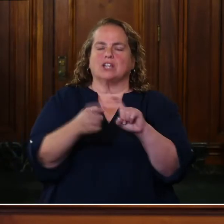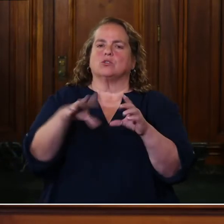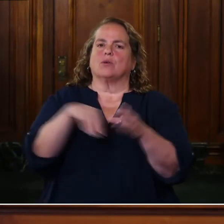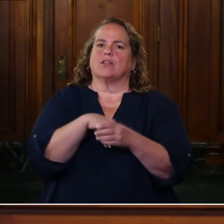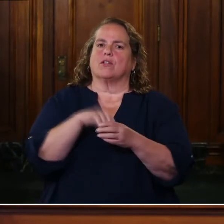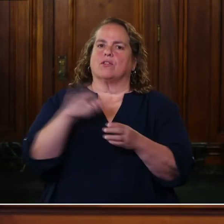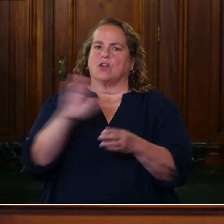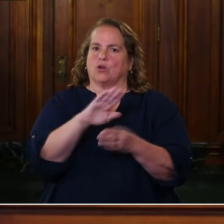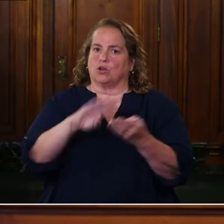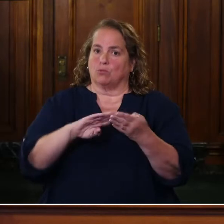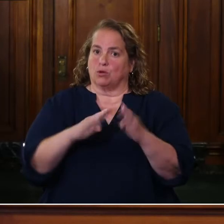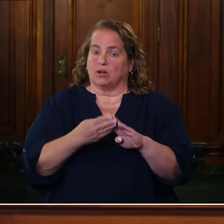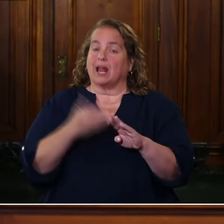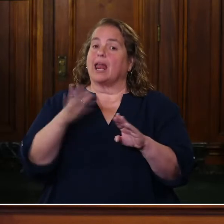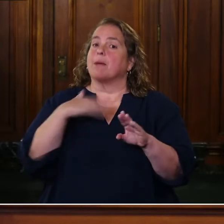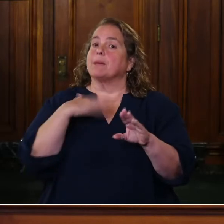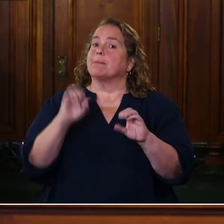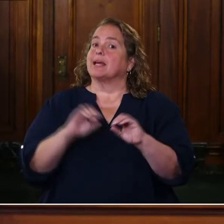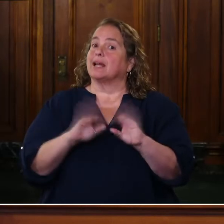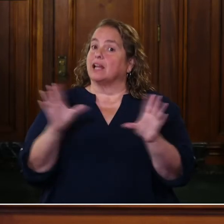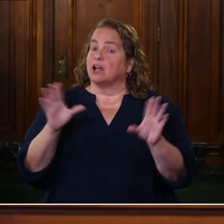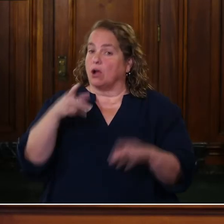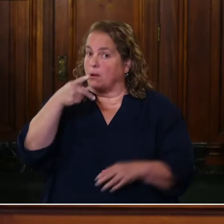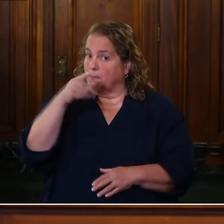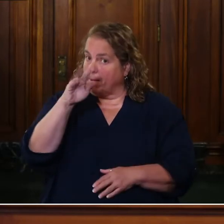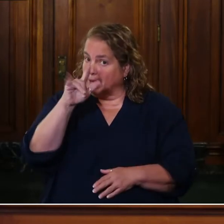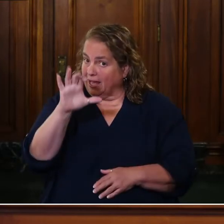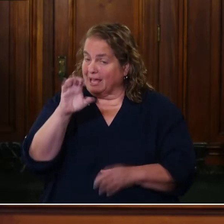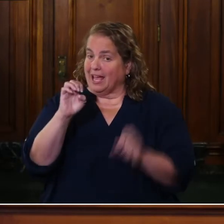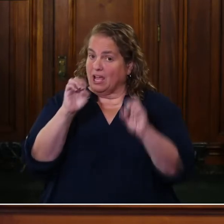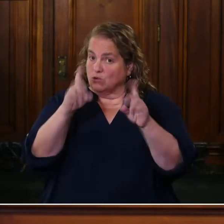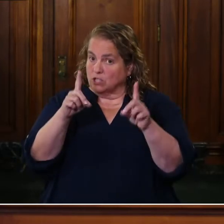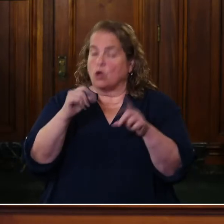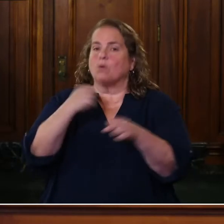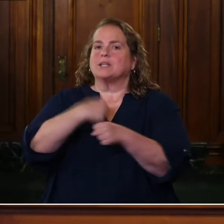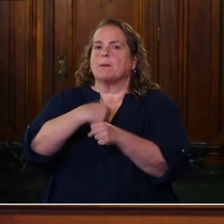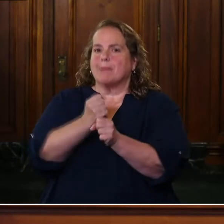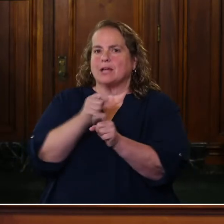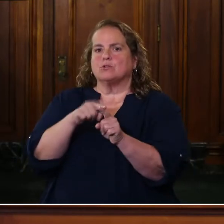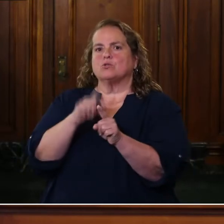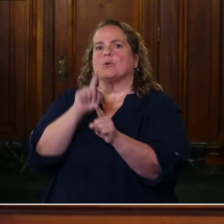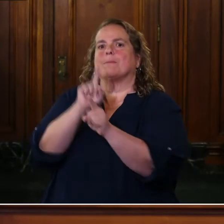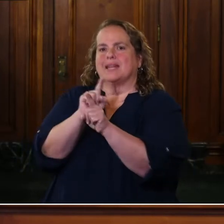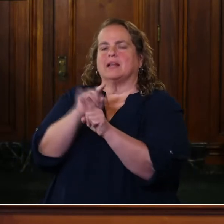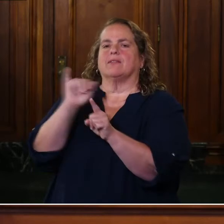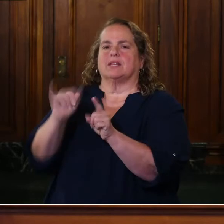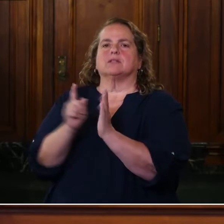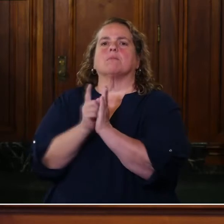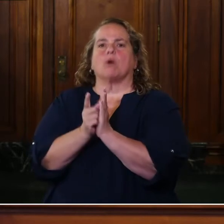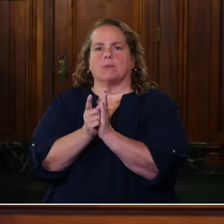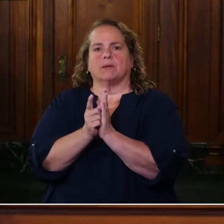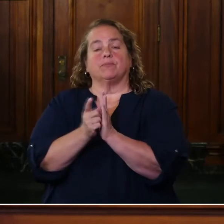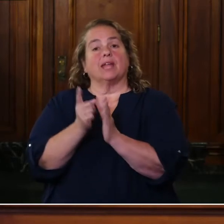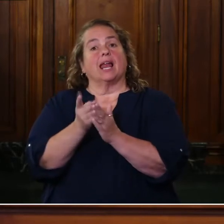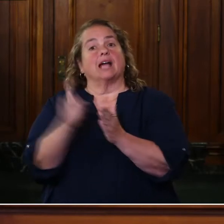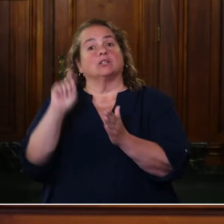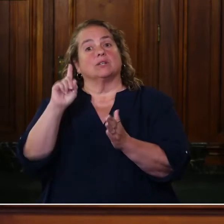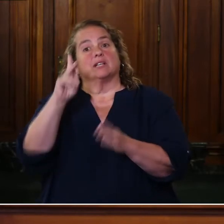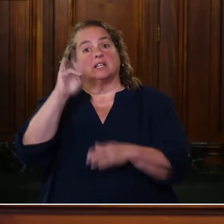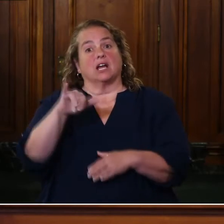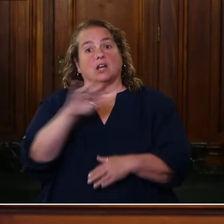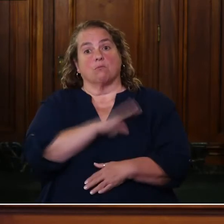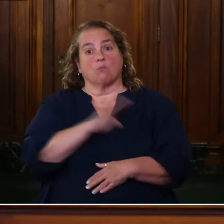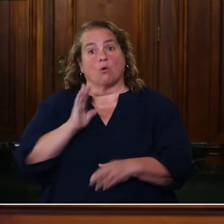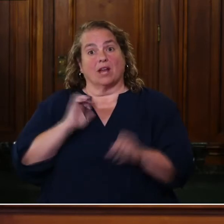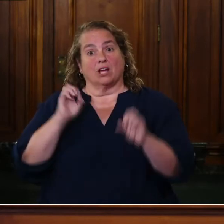Let me be clear. Public education was made to meet this moment. At last week's Kentucky Board of Education